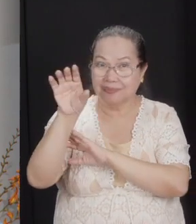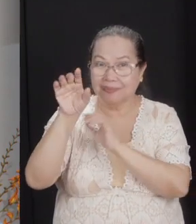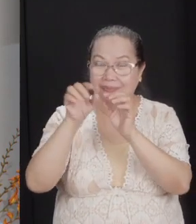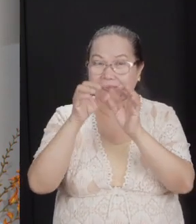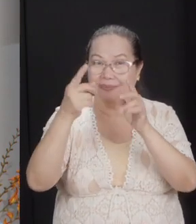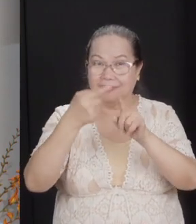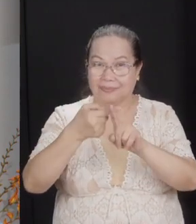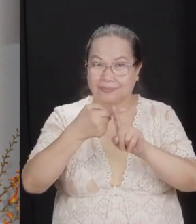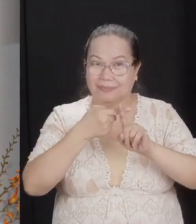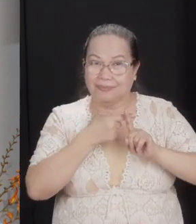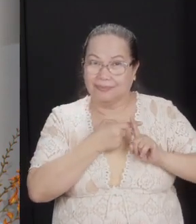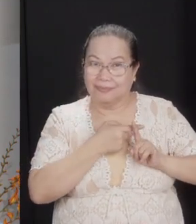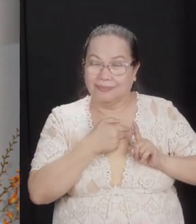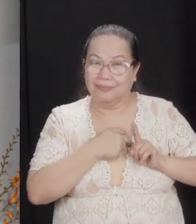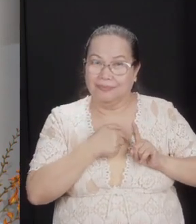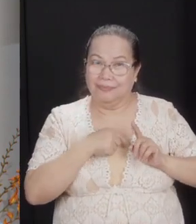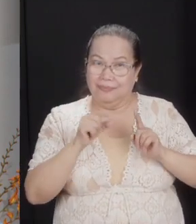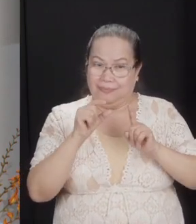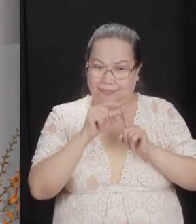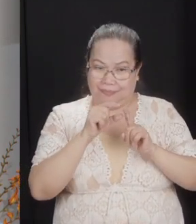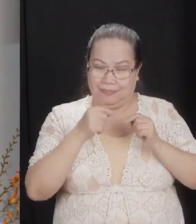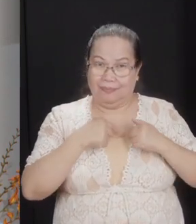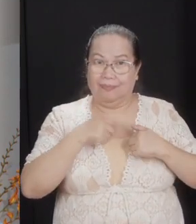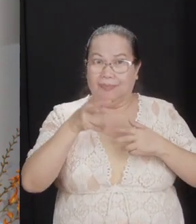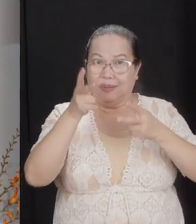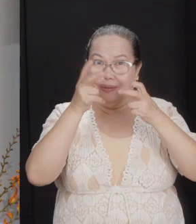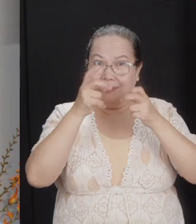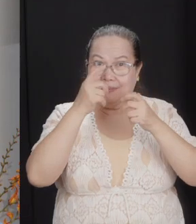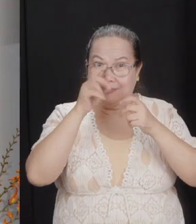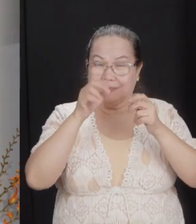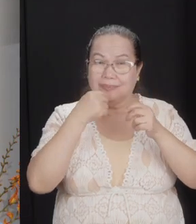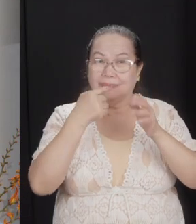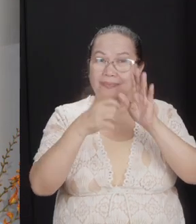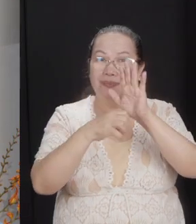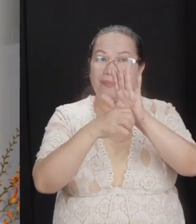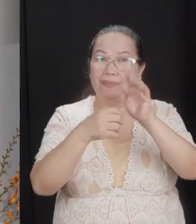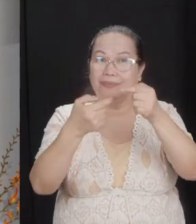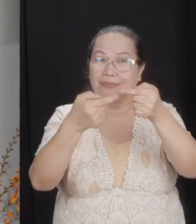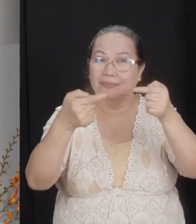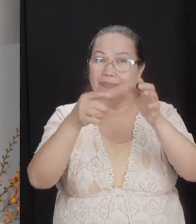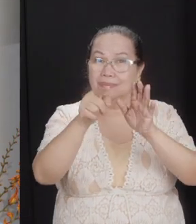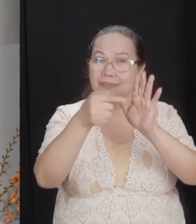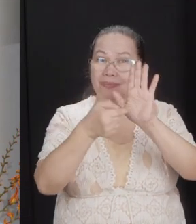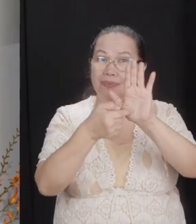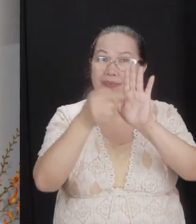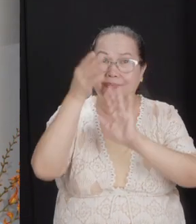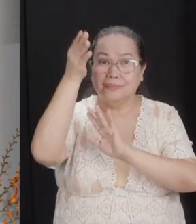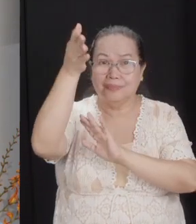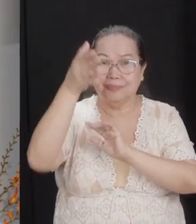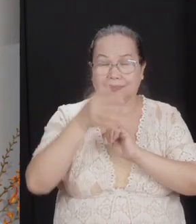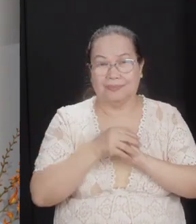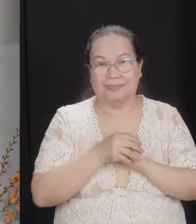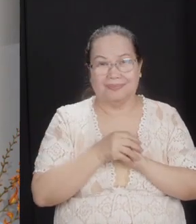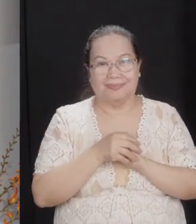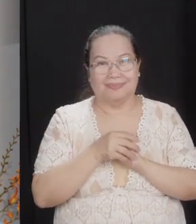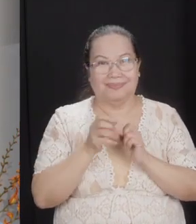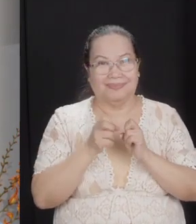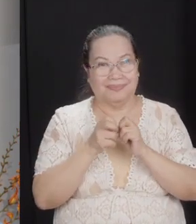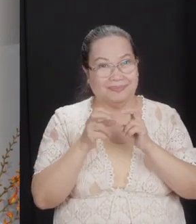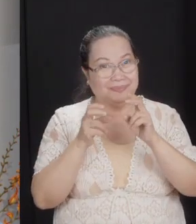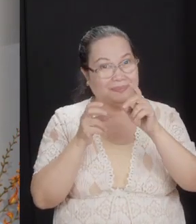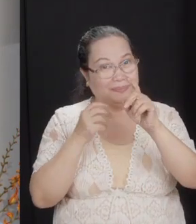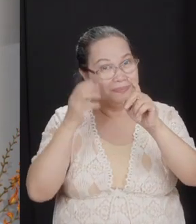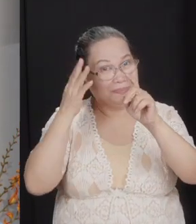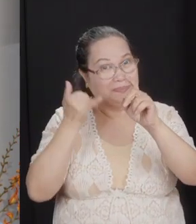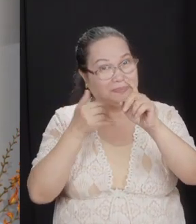Jesus said the words that you have heard will be held as evidence against you. I hope if you're here on site